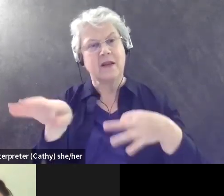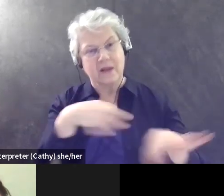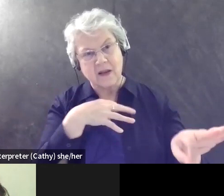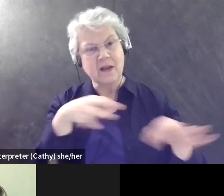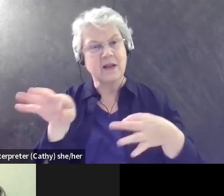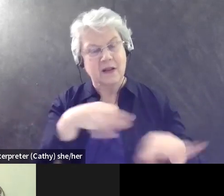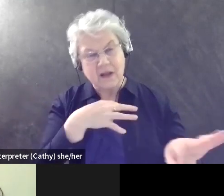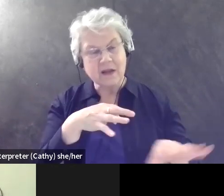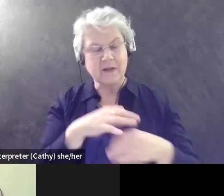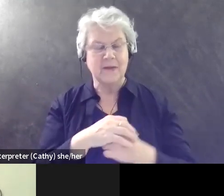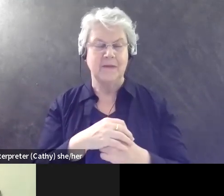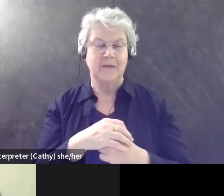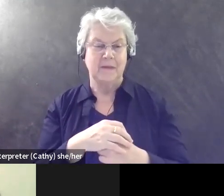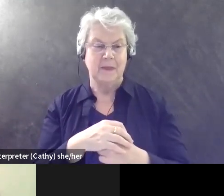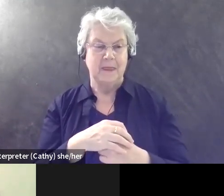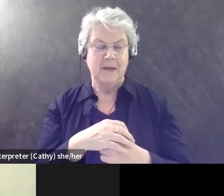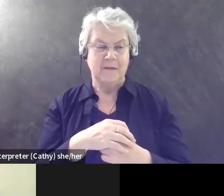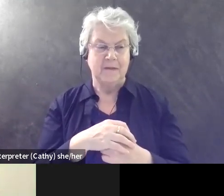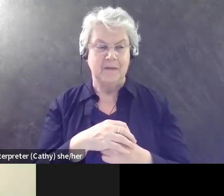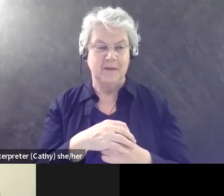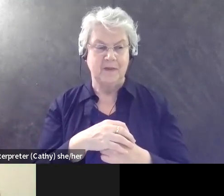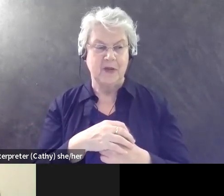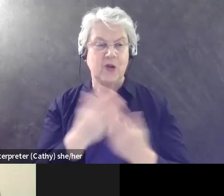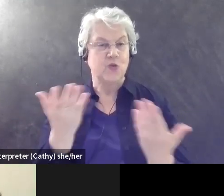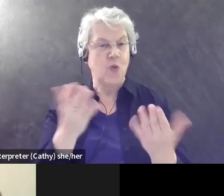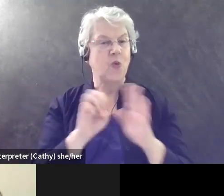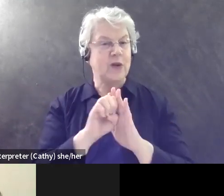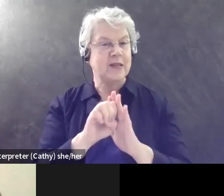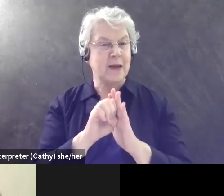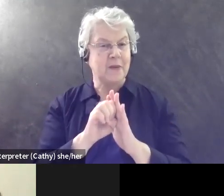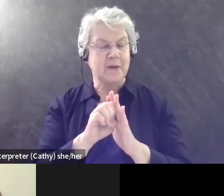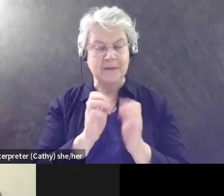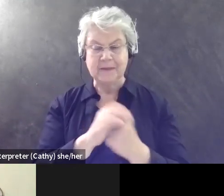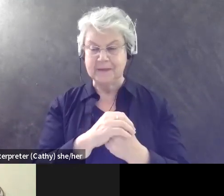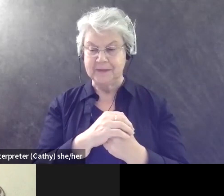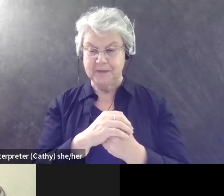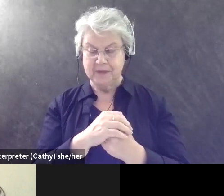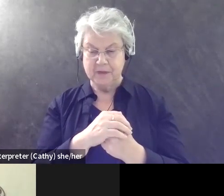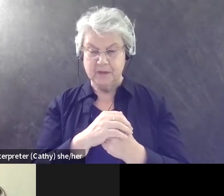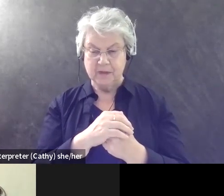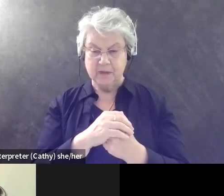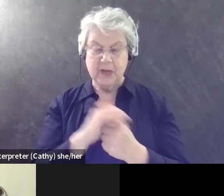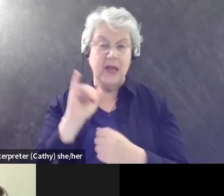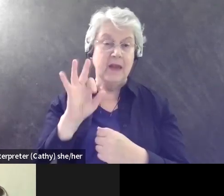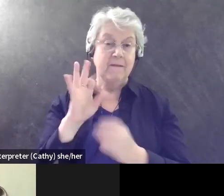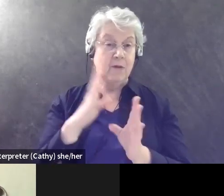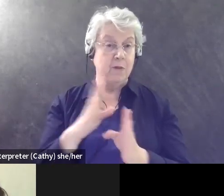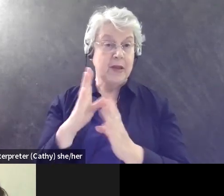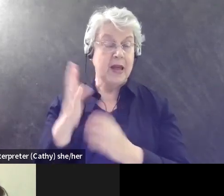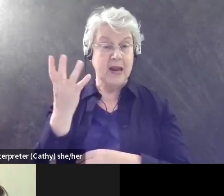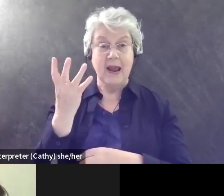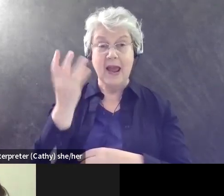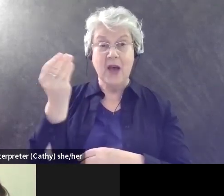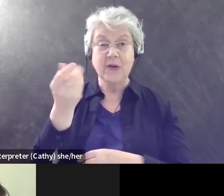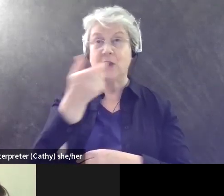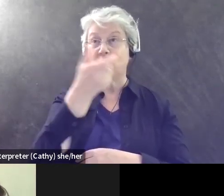all, all access needs, right? Uh, so for example, if, uh, your outing, where